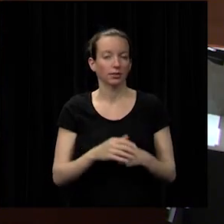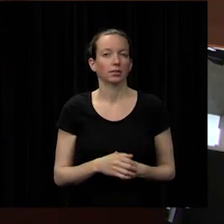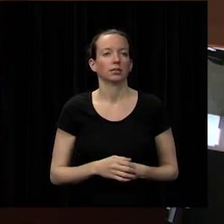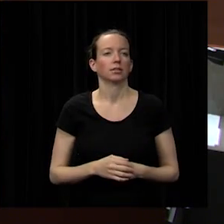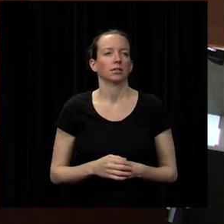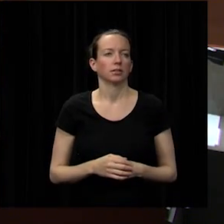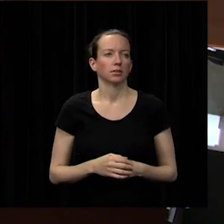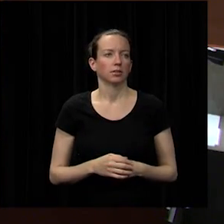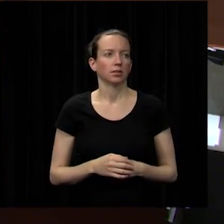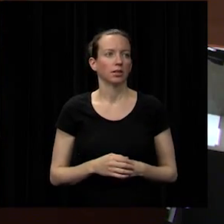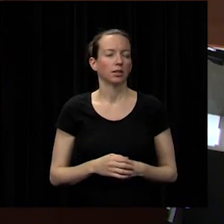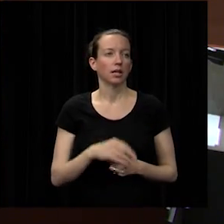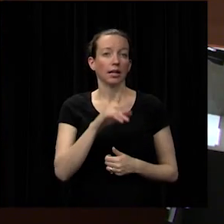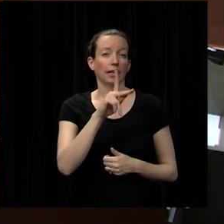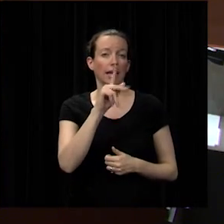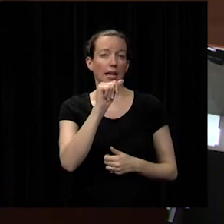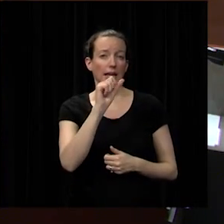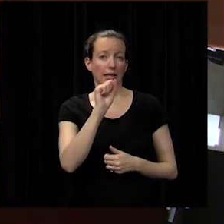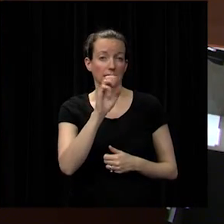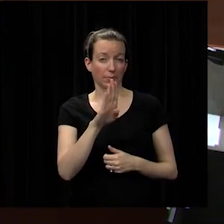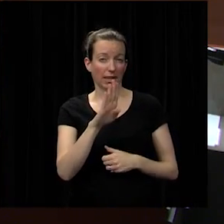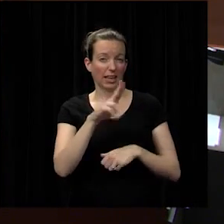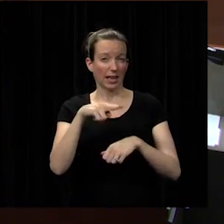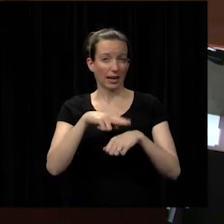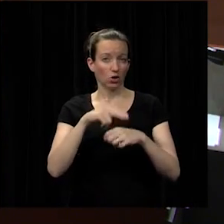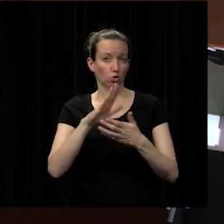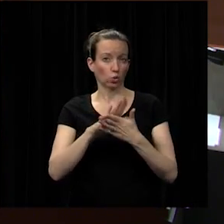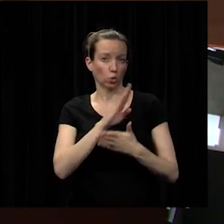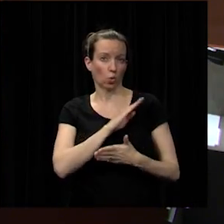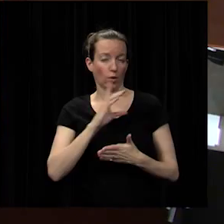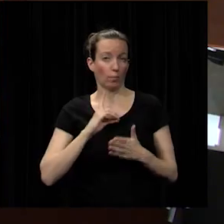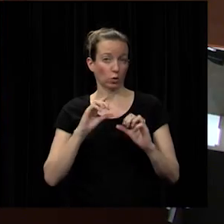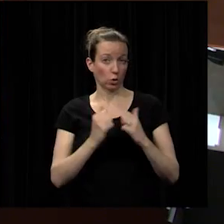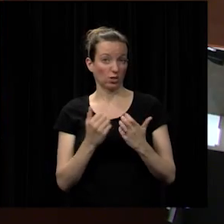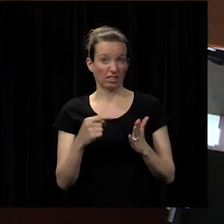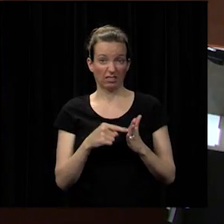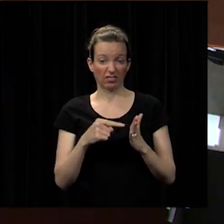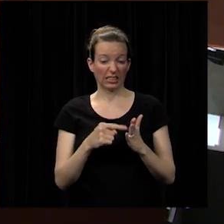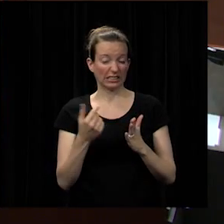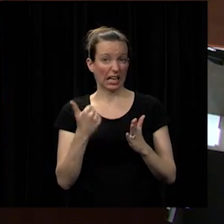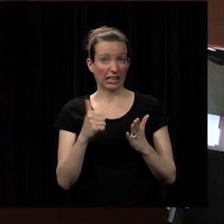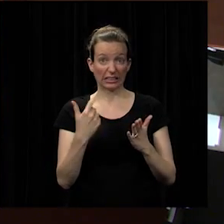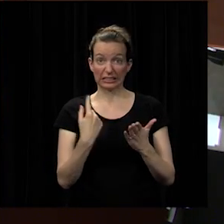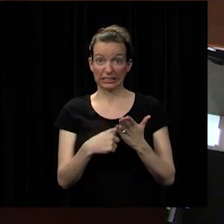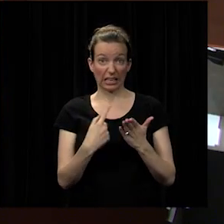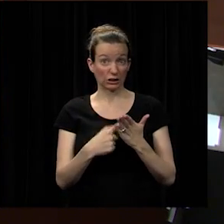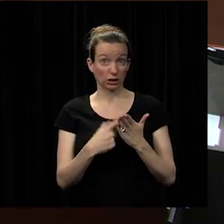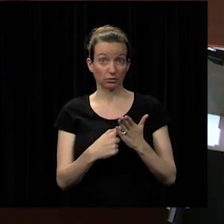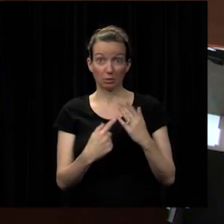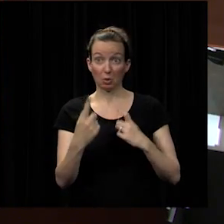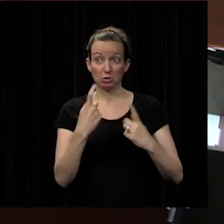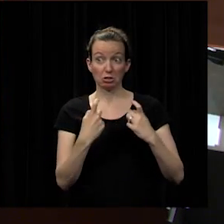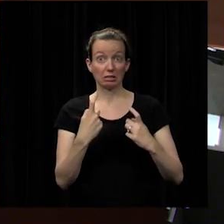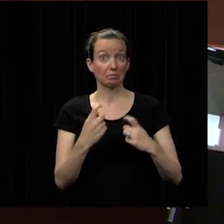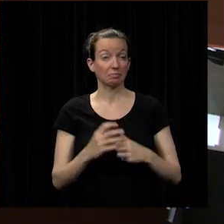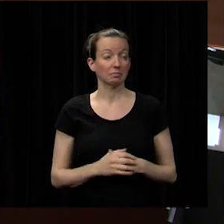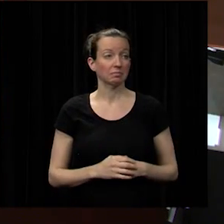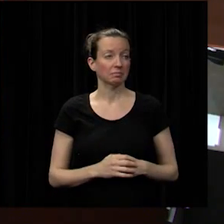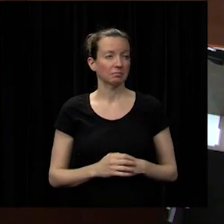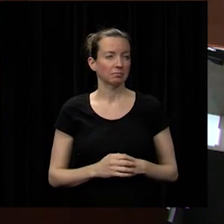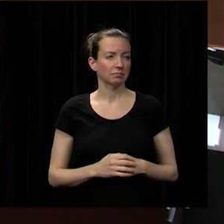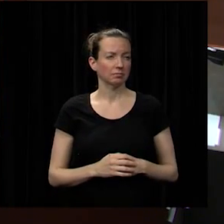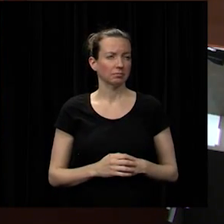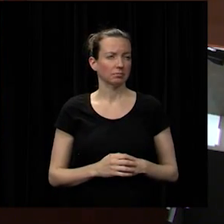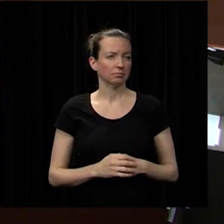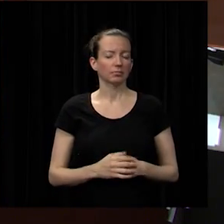and national school board association fees any dialogue or questions about this i would end